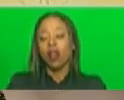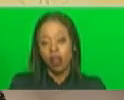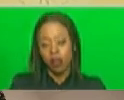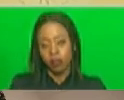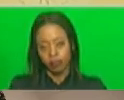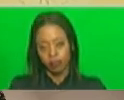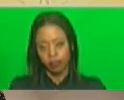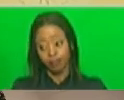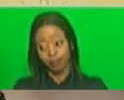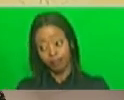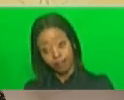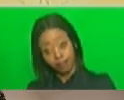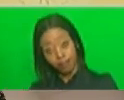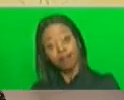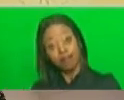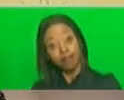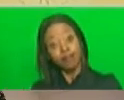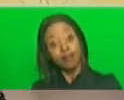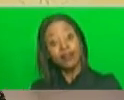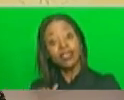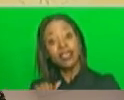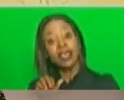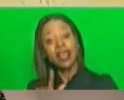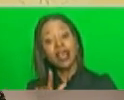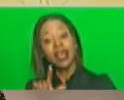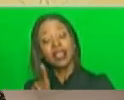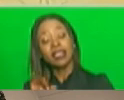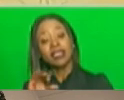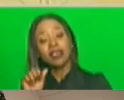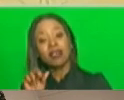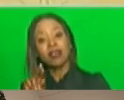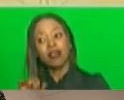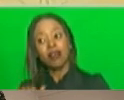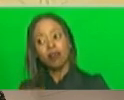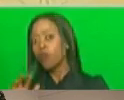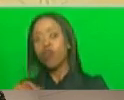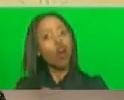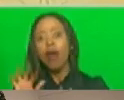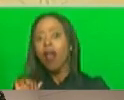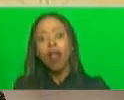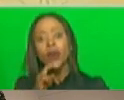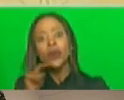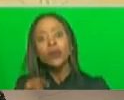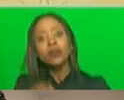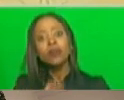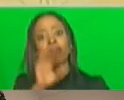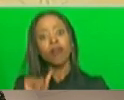aldecap has been banned for use in south africa since 2016